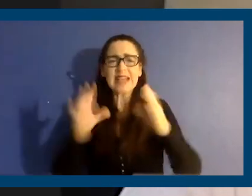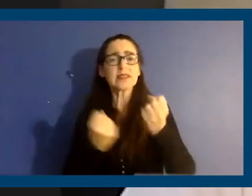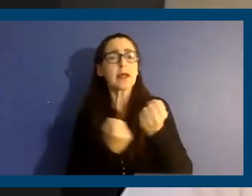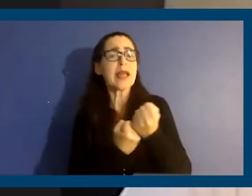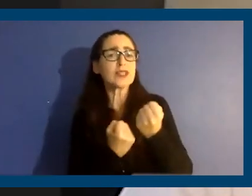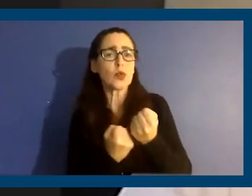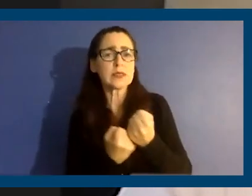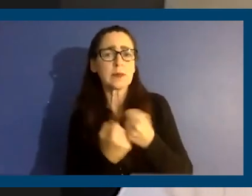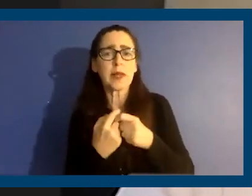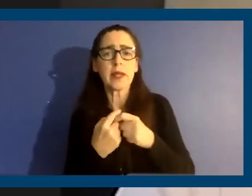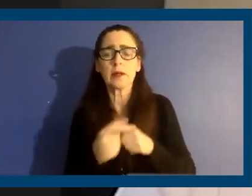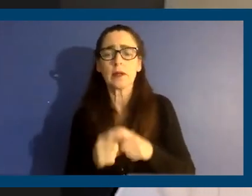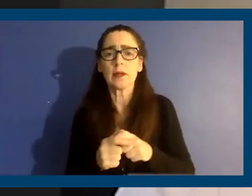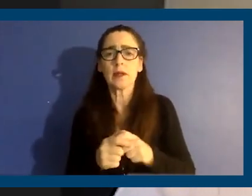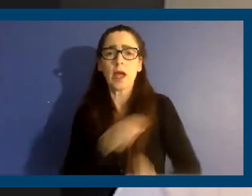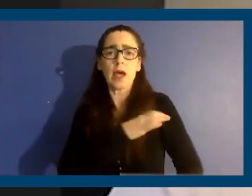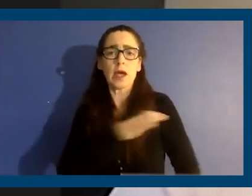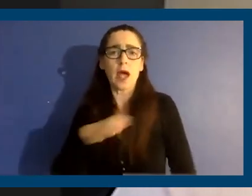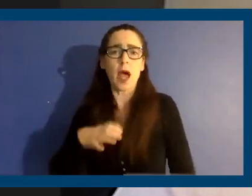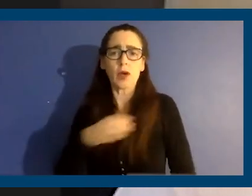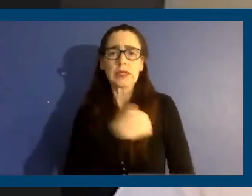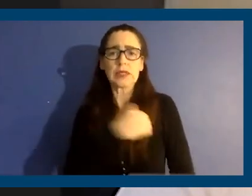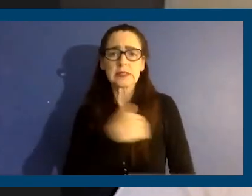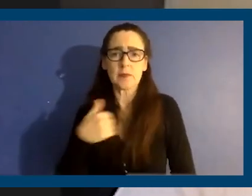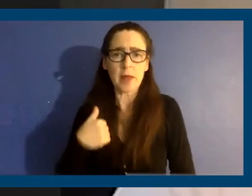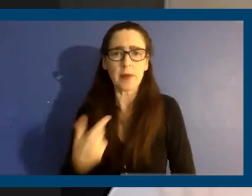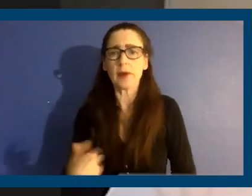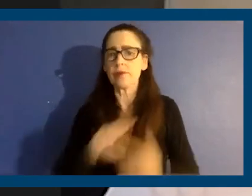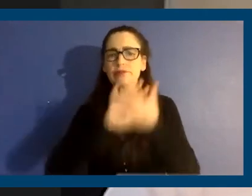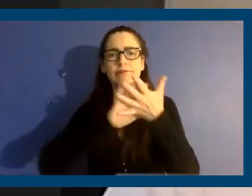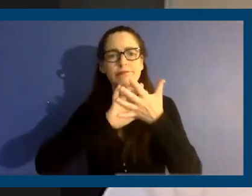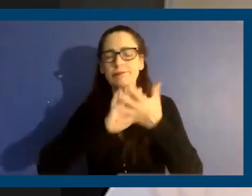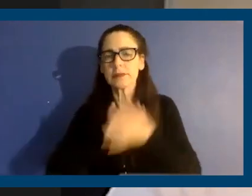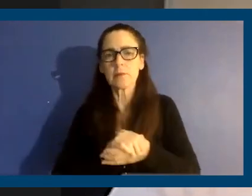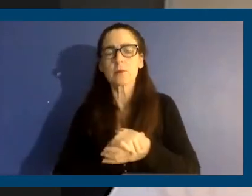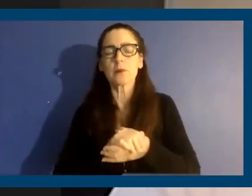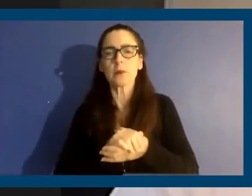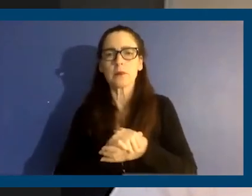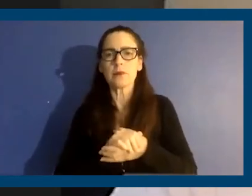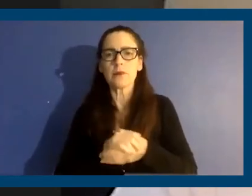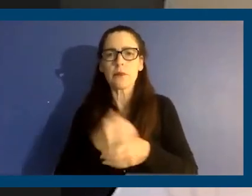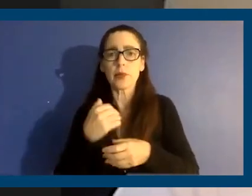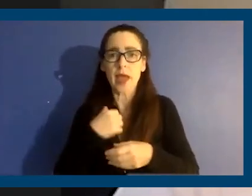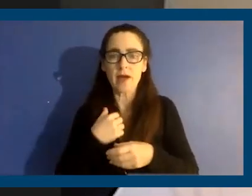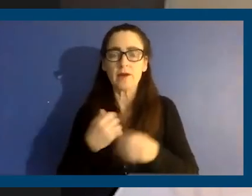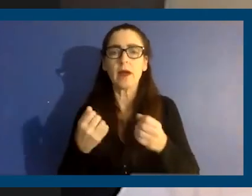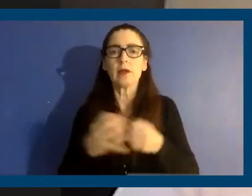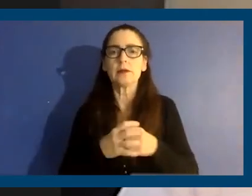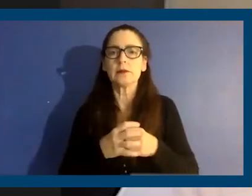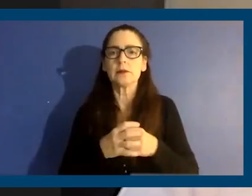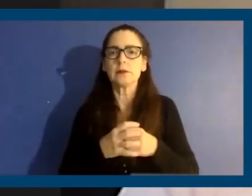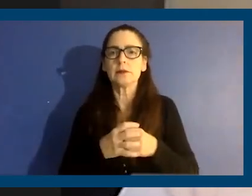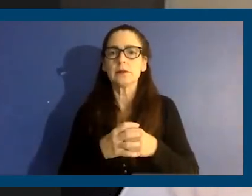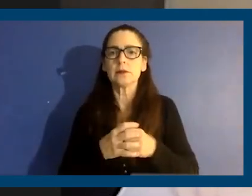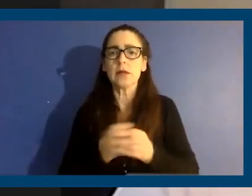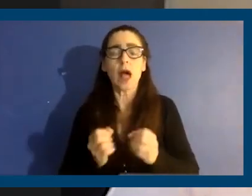members of Barberley and Masking Water. So we have a lot of a lot